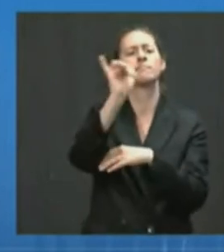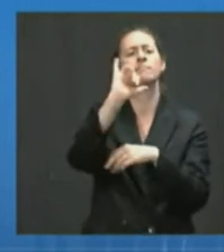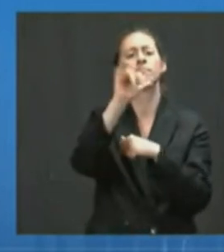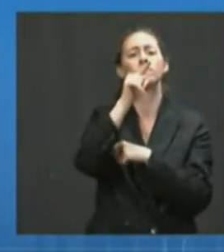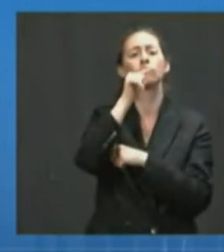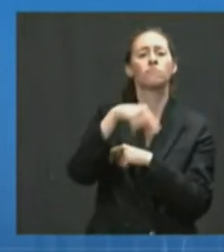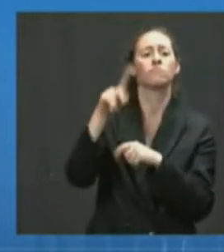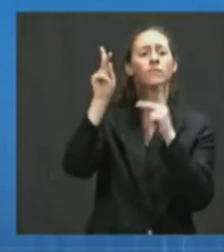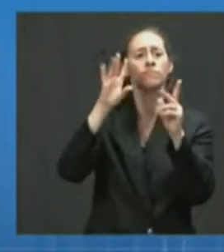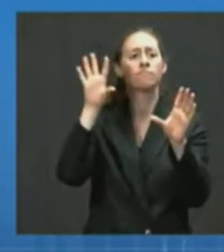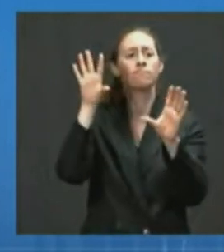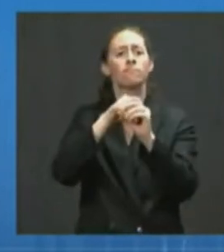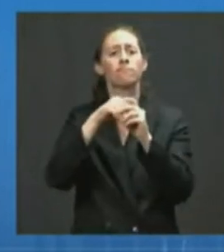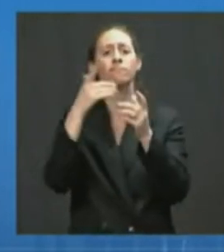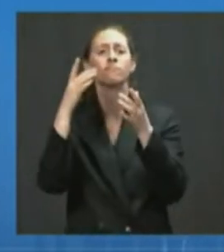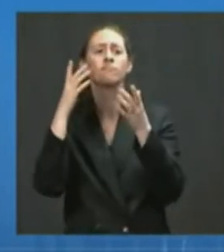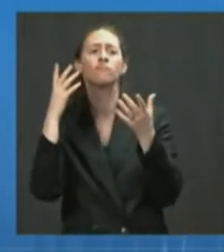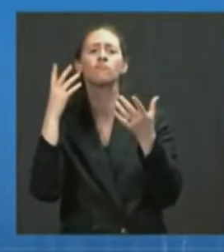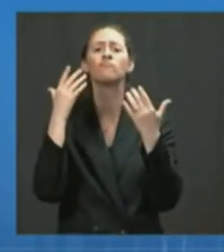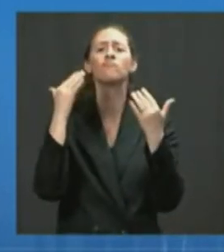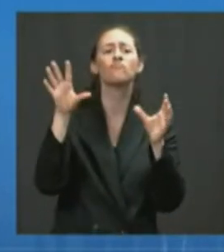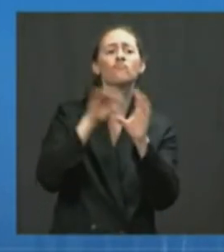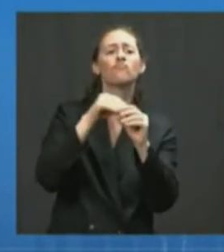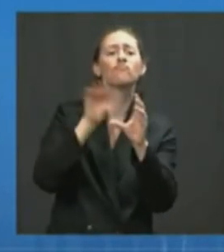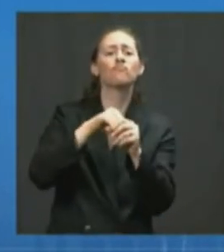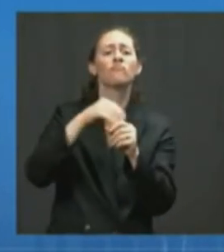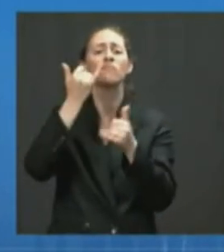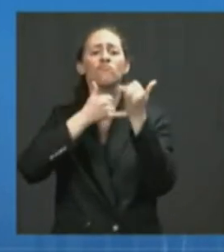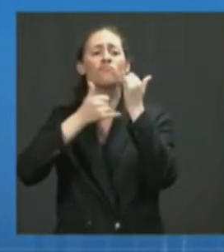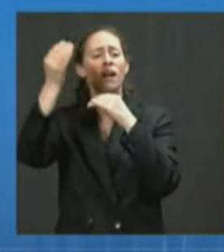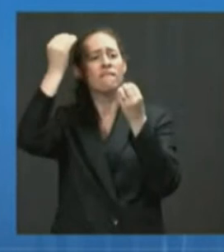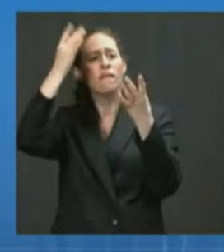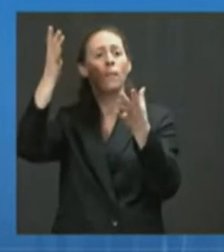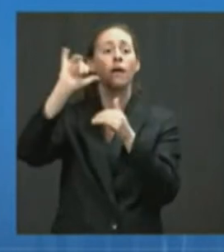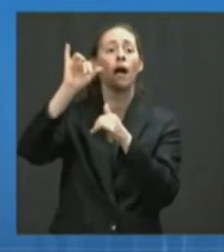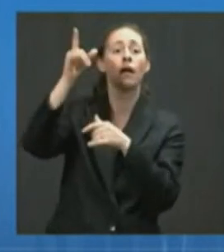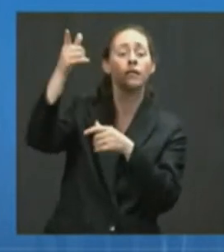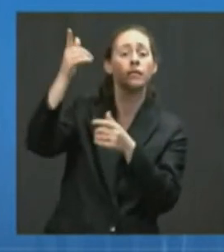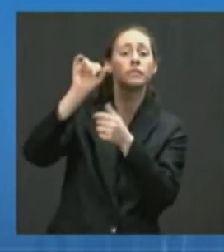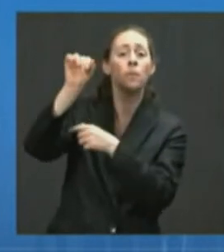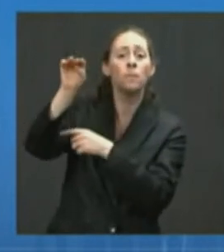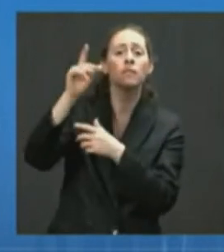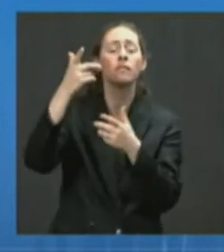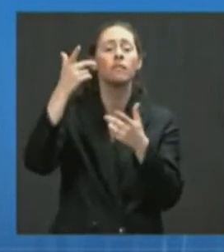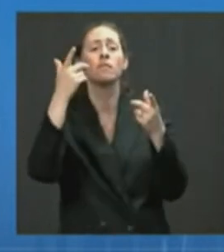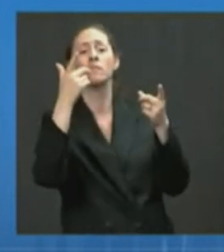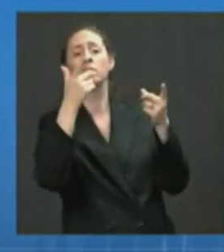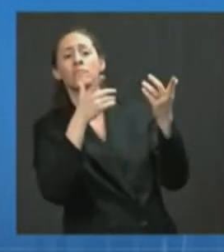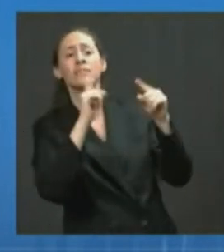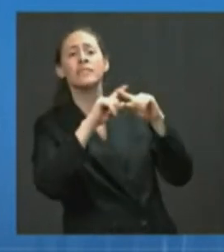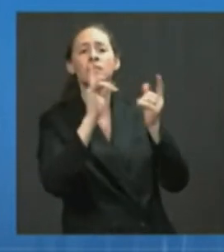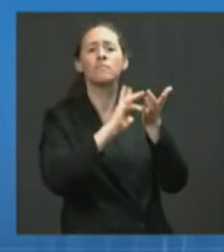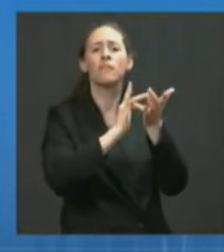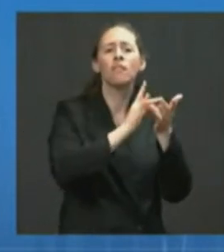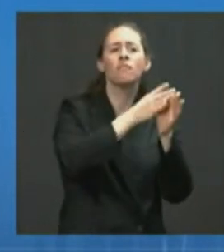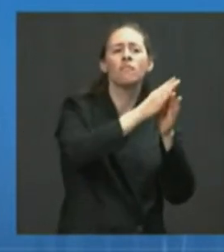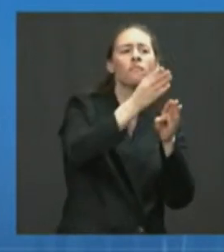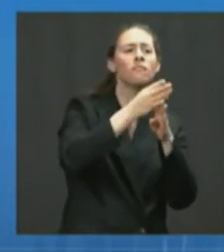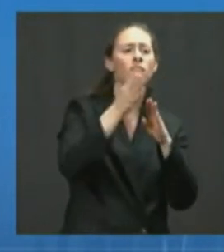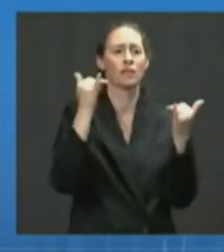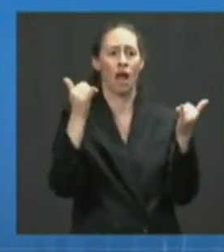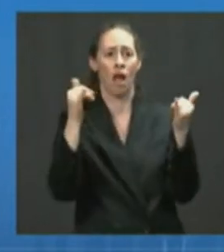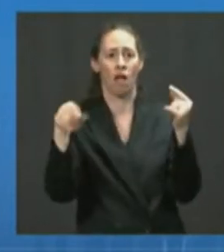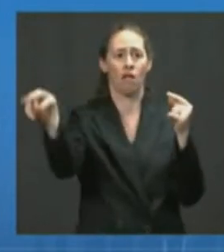from technology companies and healthcare professionals to researchers and community-based organizations. In fact, right after this briefing,